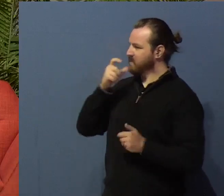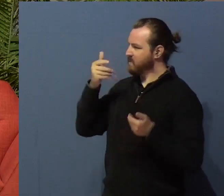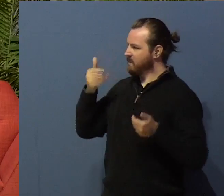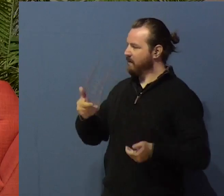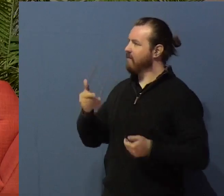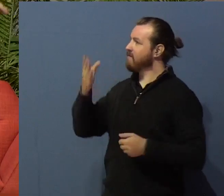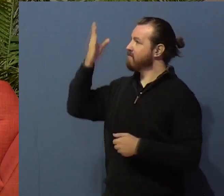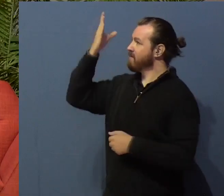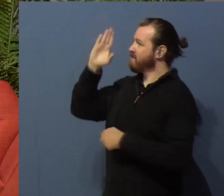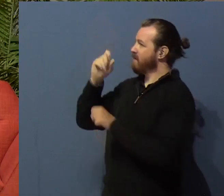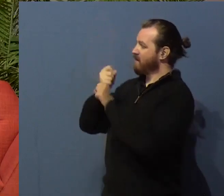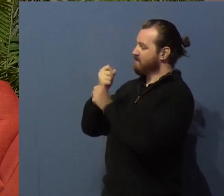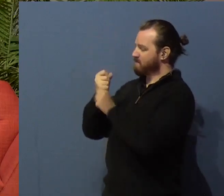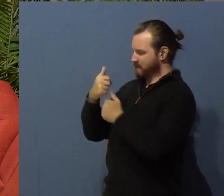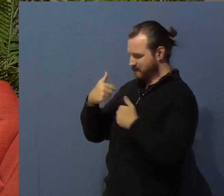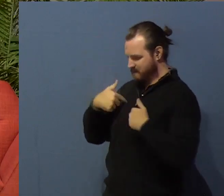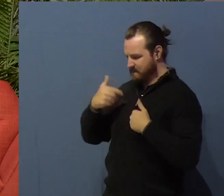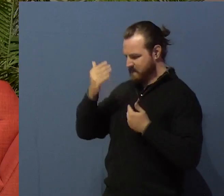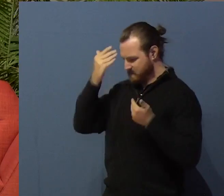Take it.